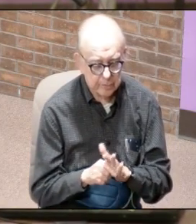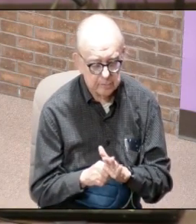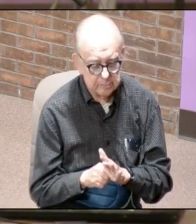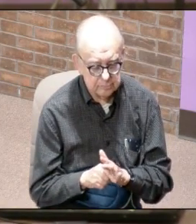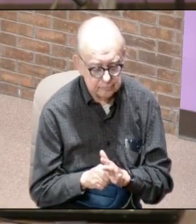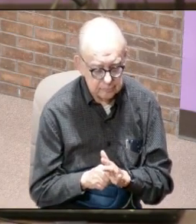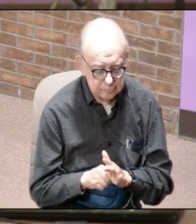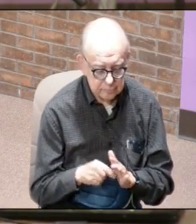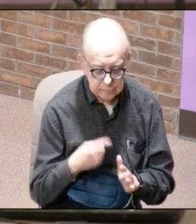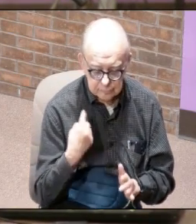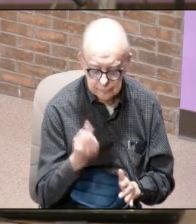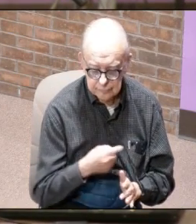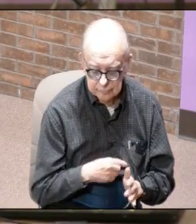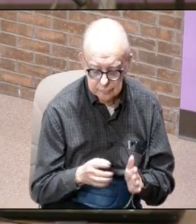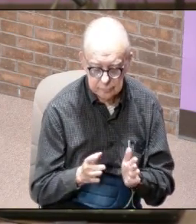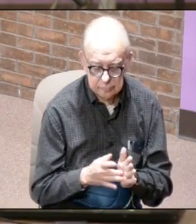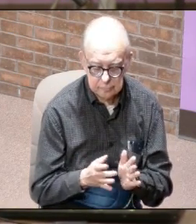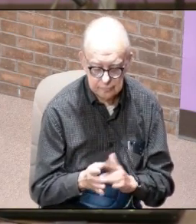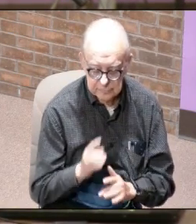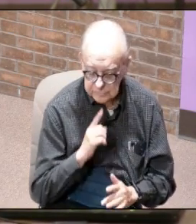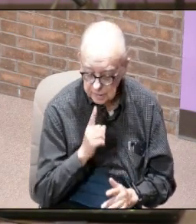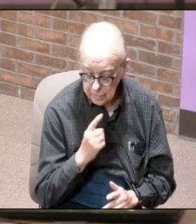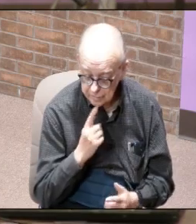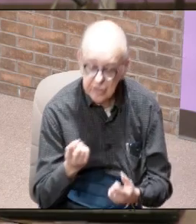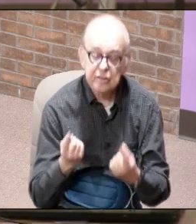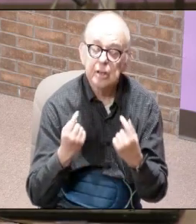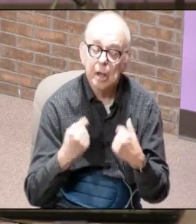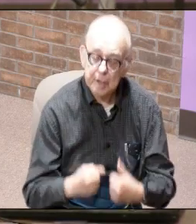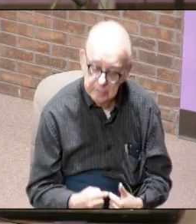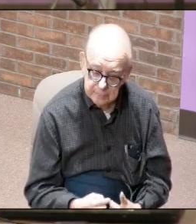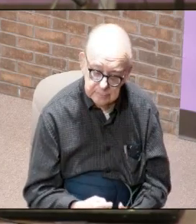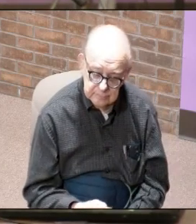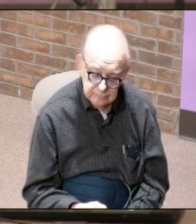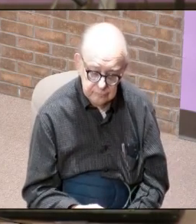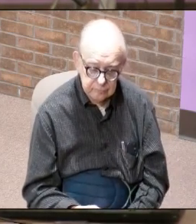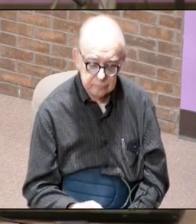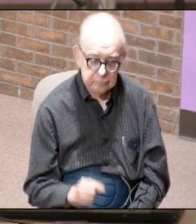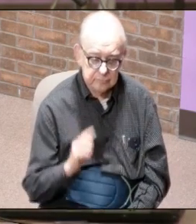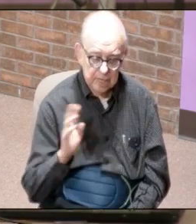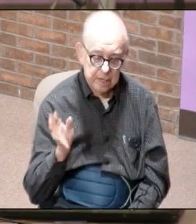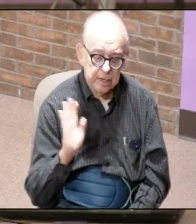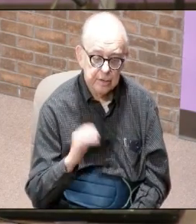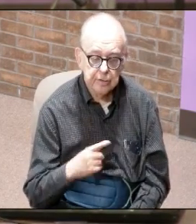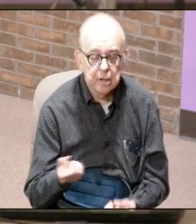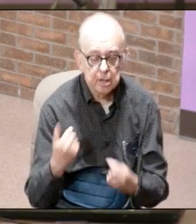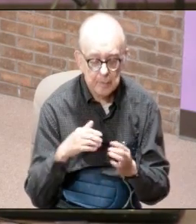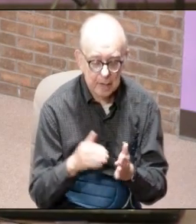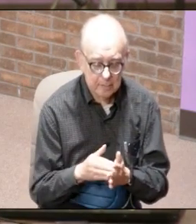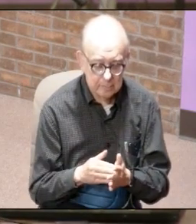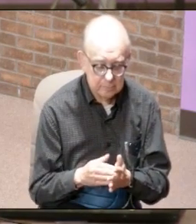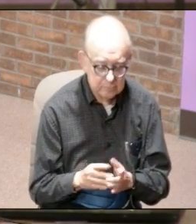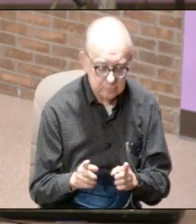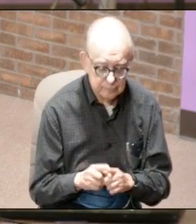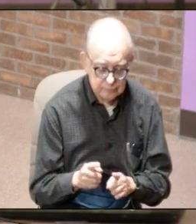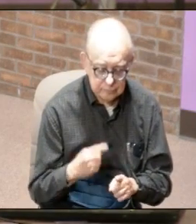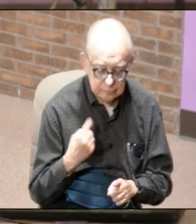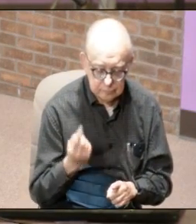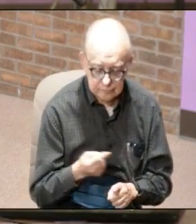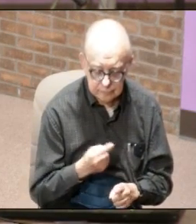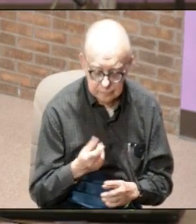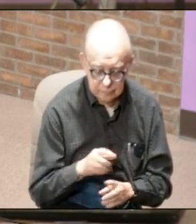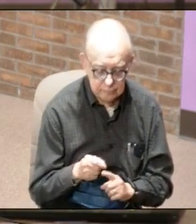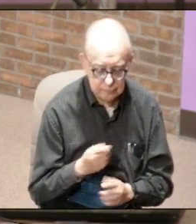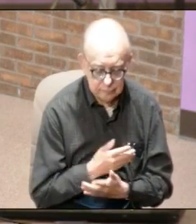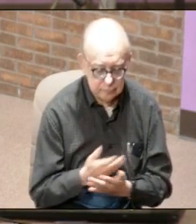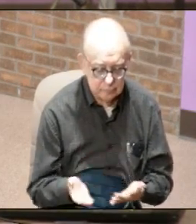it tells us that jesus is coming in his return he also tells us certain